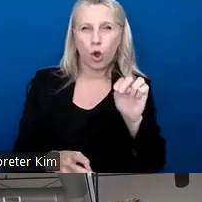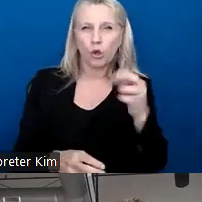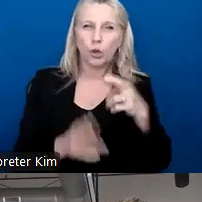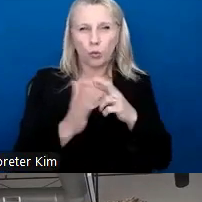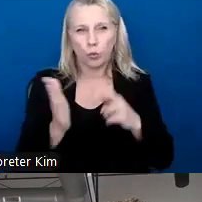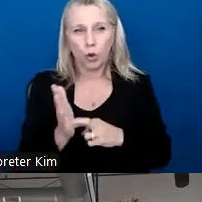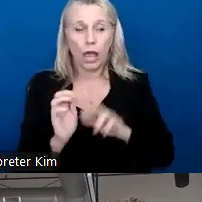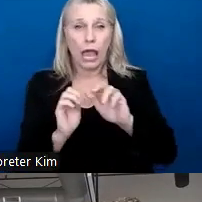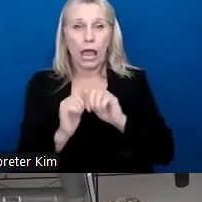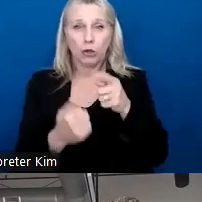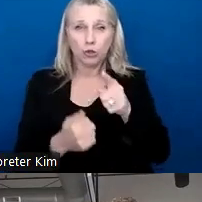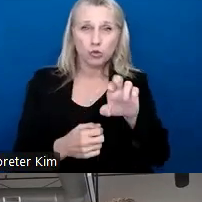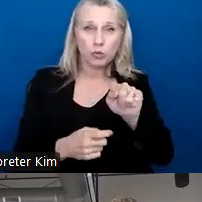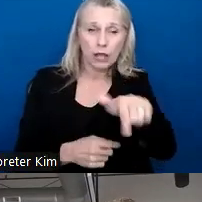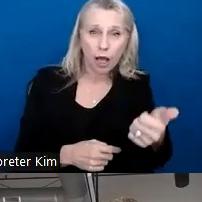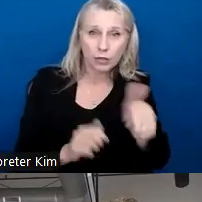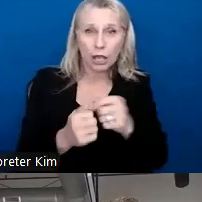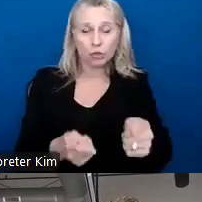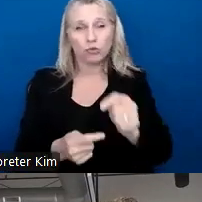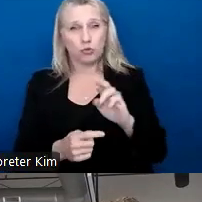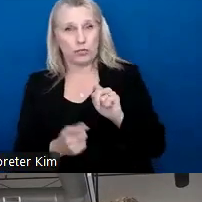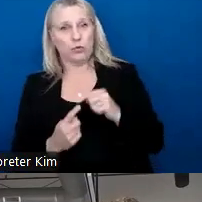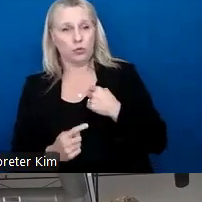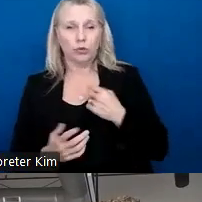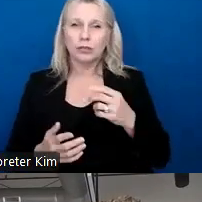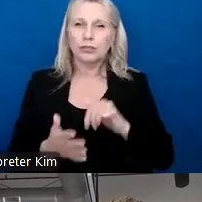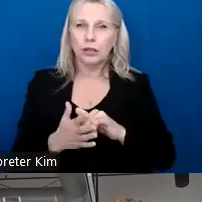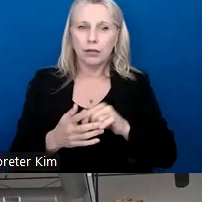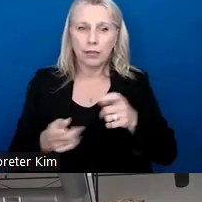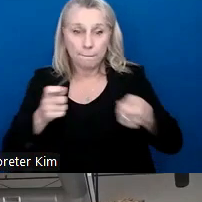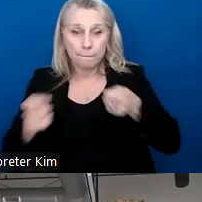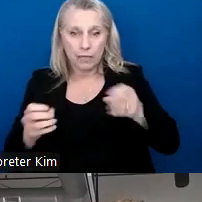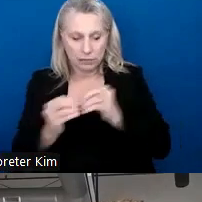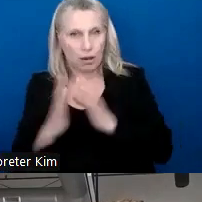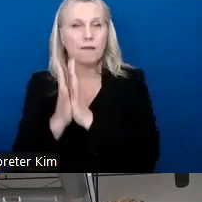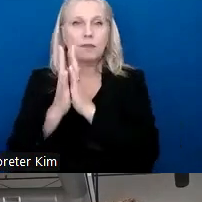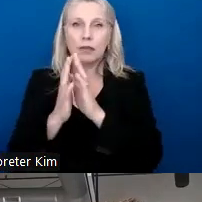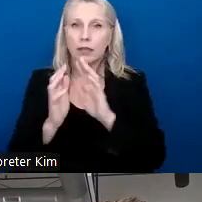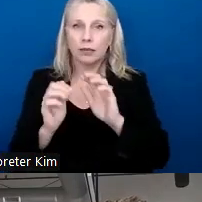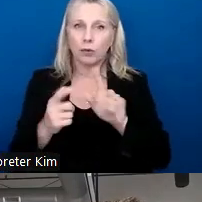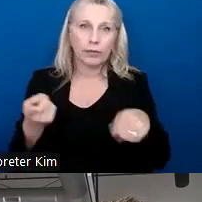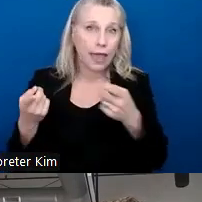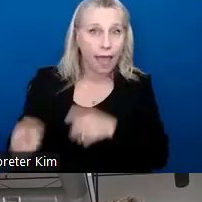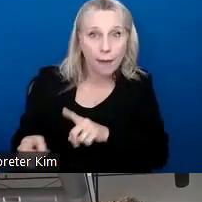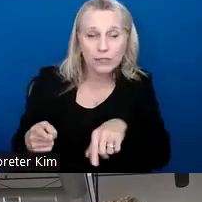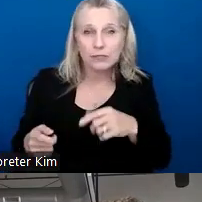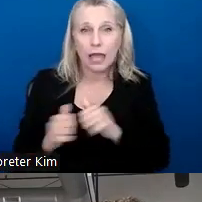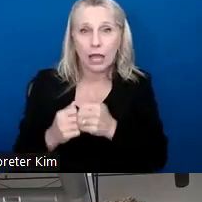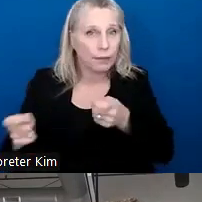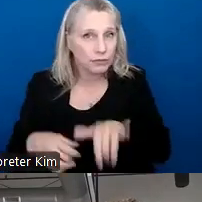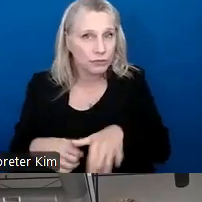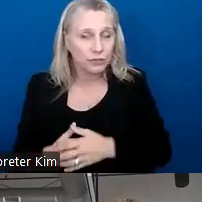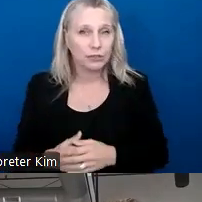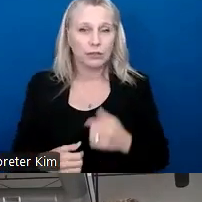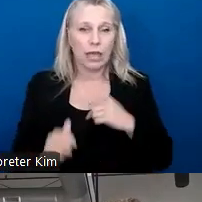treated, but also how do you manage conflict when it does happen? Um, how do you have those conversations that are tough?